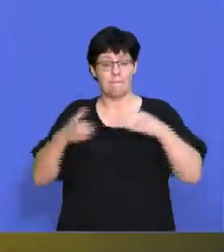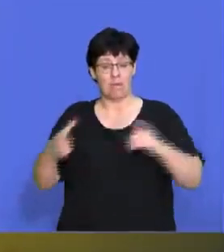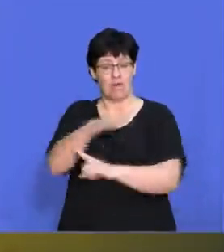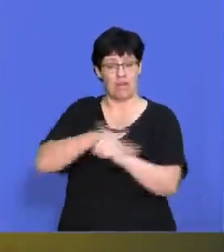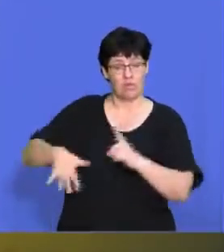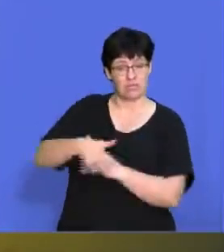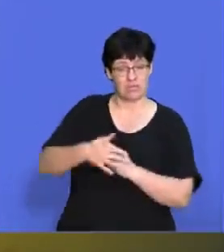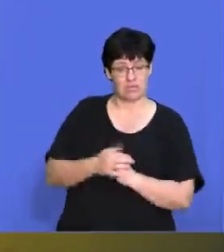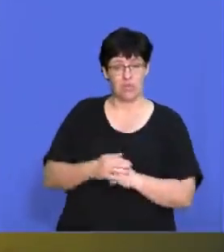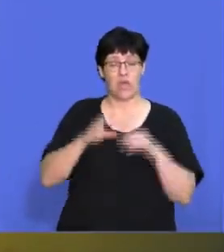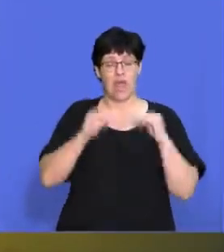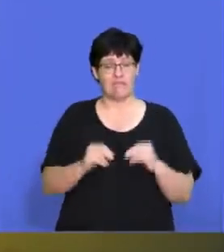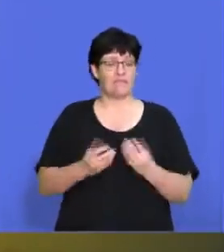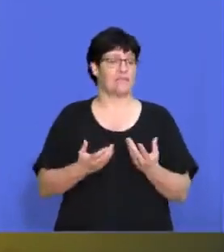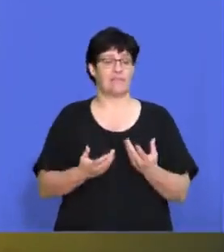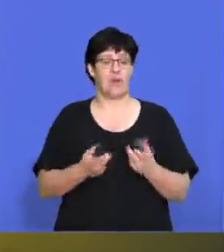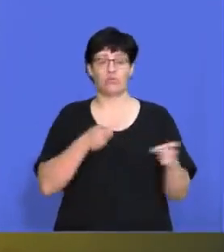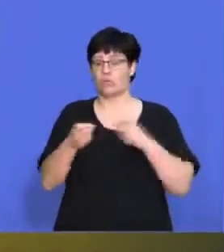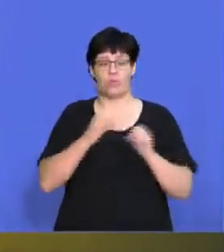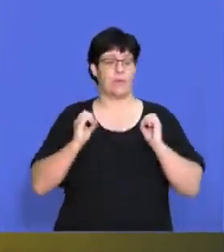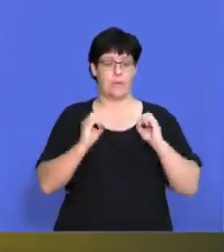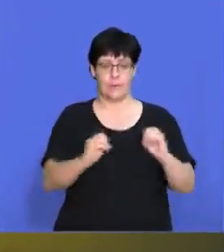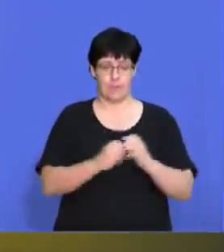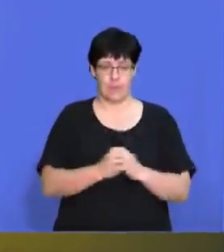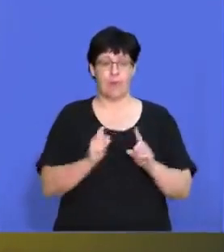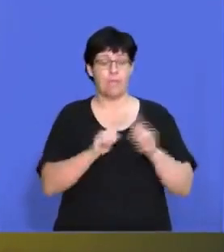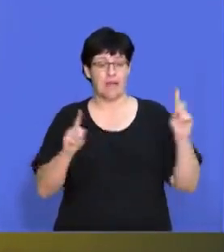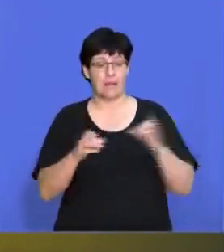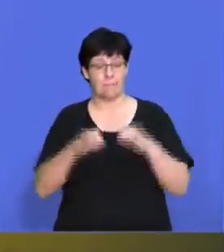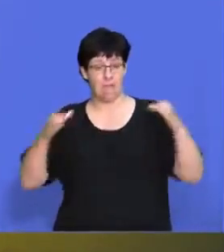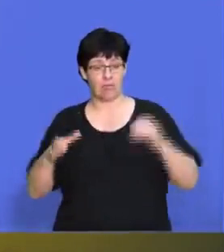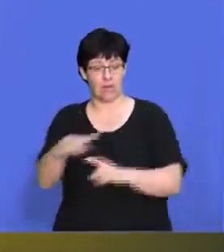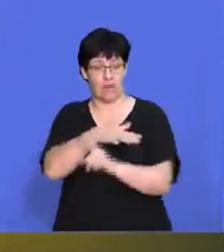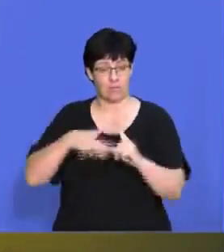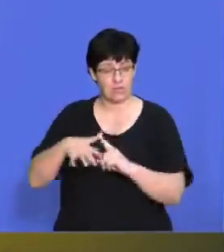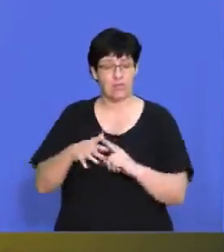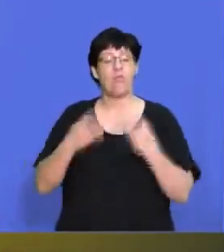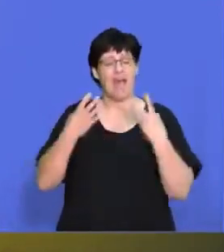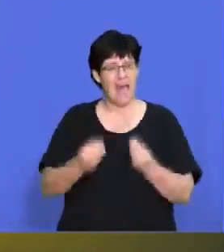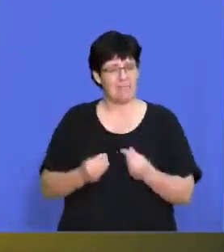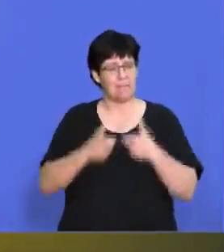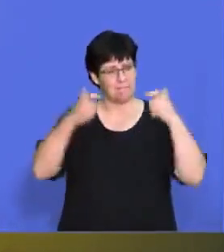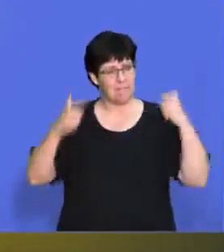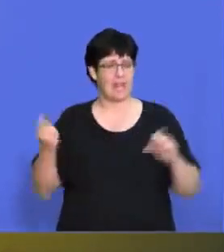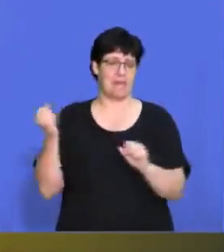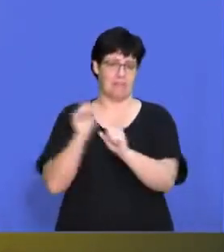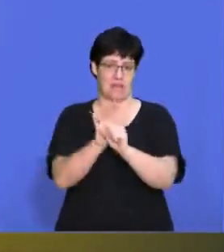macro environment. We've got absolutely no control over that. However, the macro environment does have a massive impact